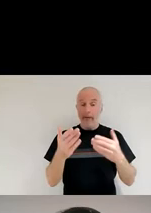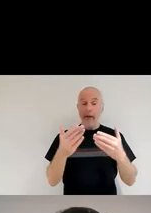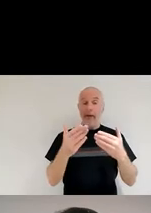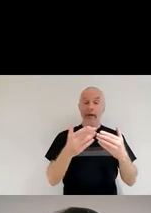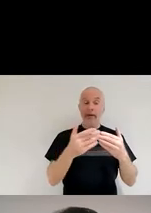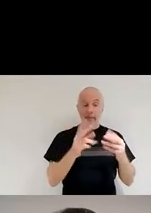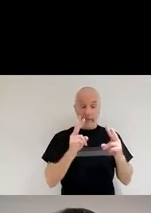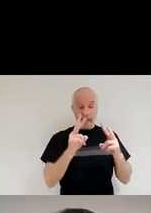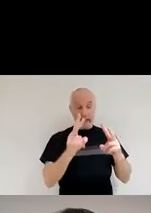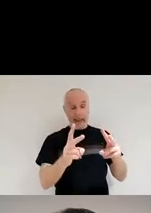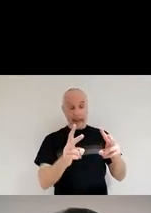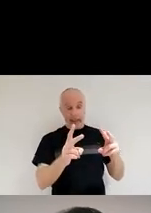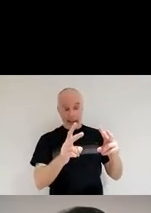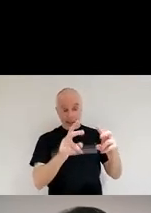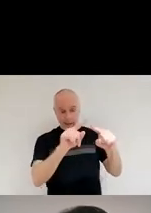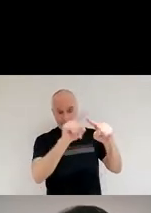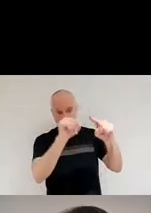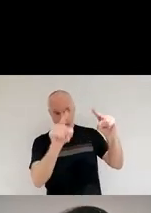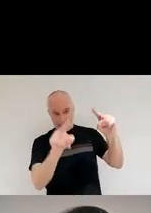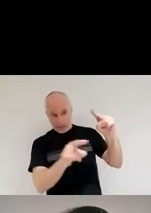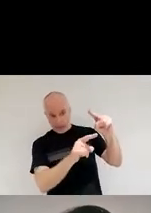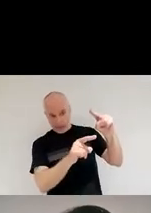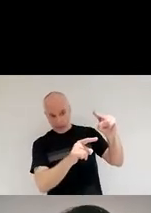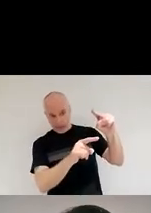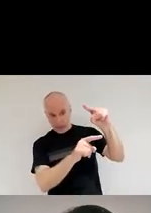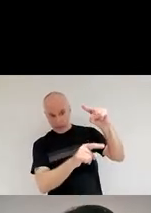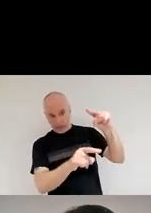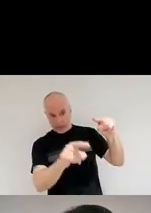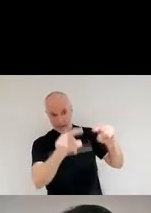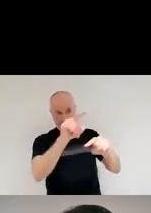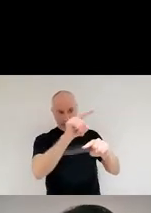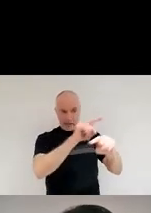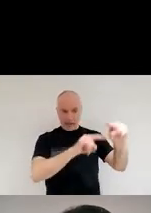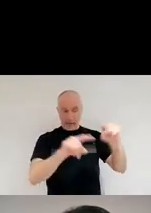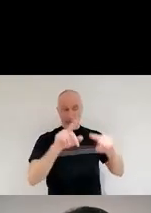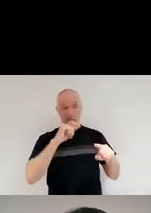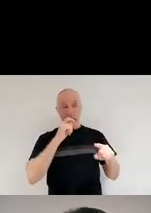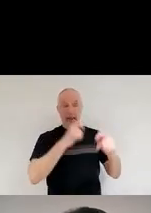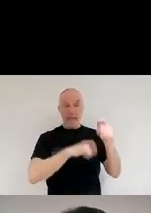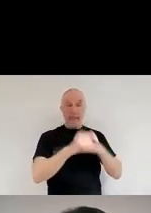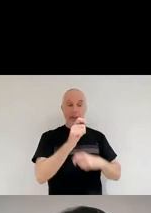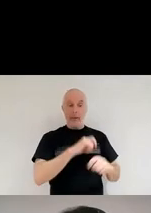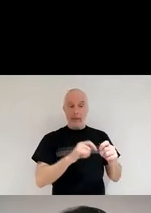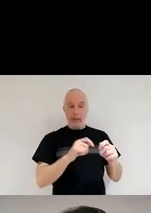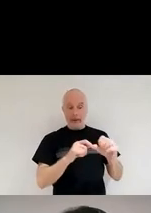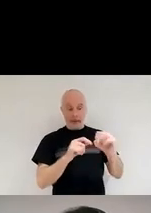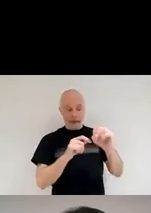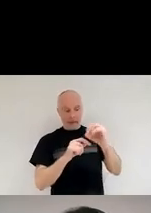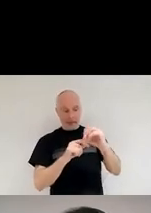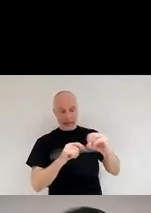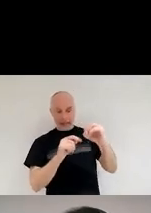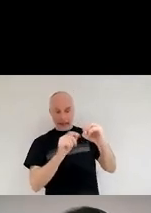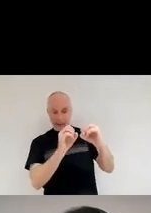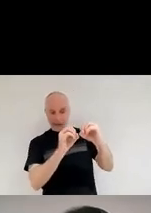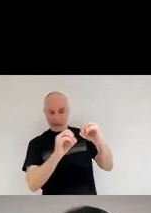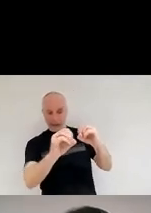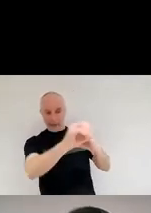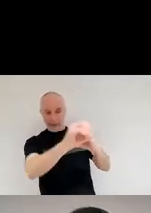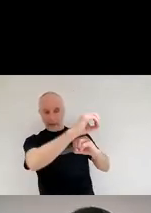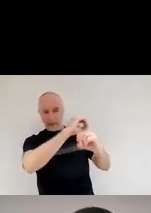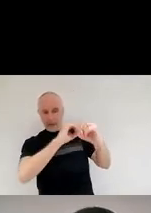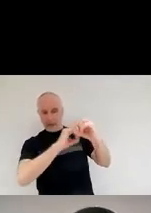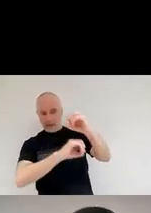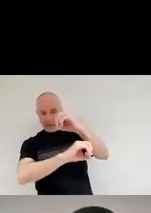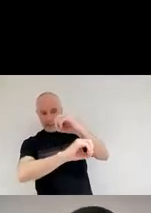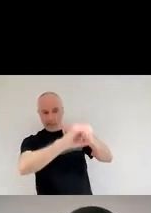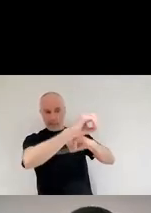that is going to develop into lots of little planets with different orbits on the figure here on the on the right hand side. So